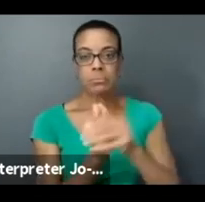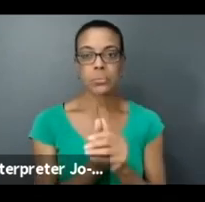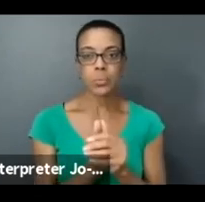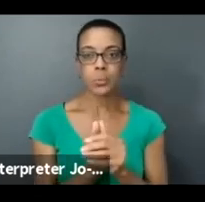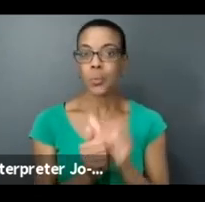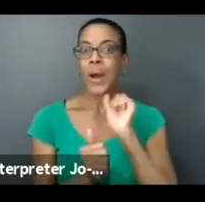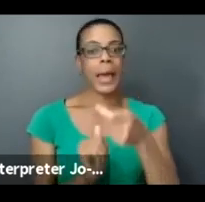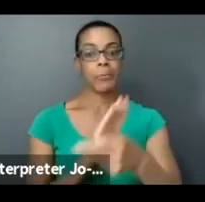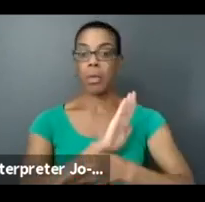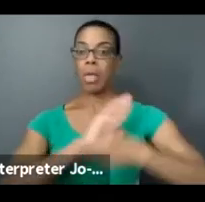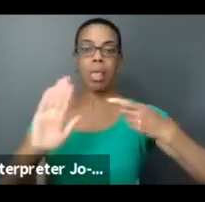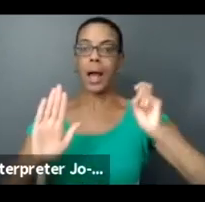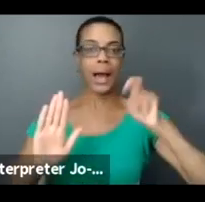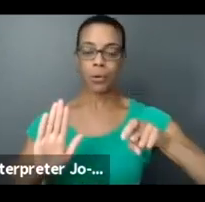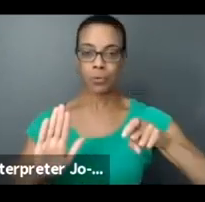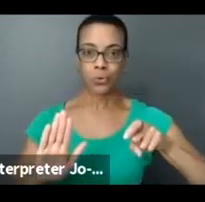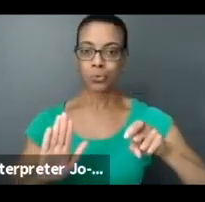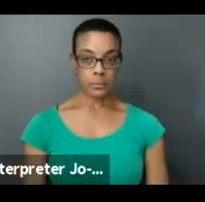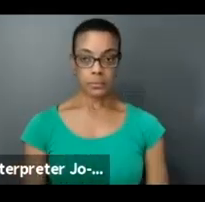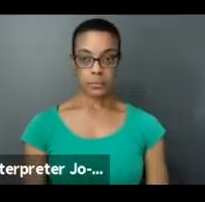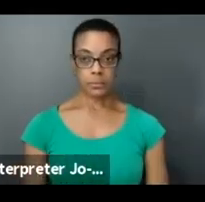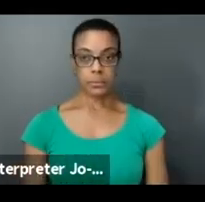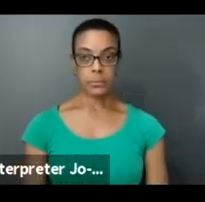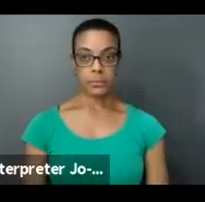whichever stream makes sense to you.